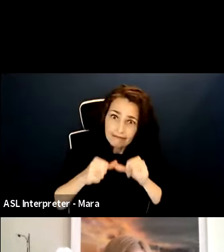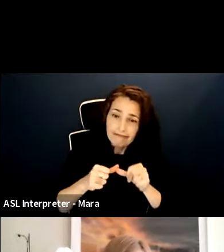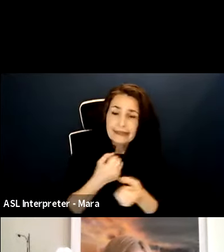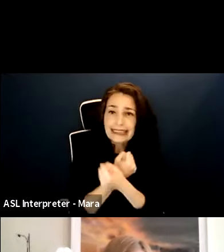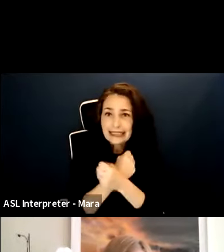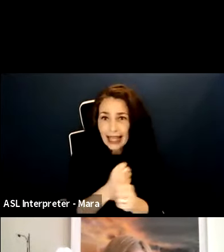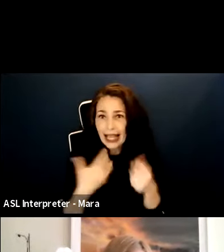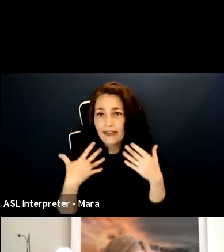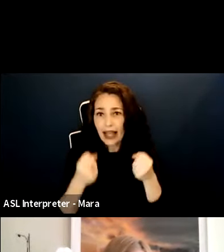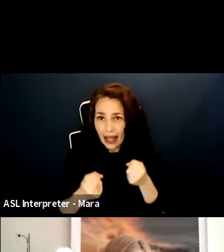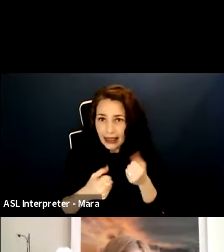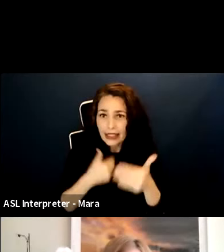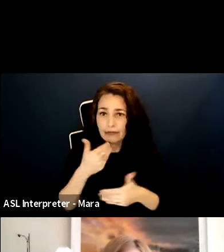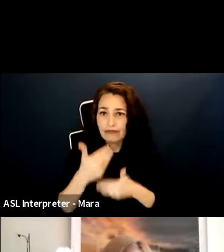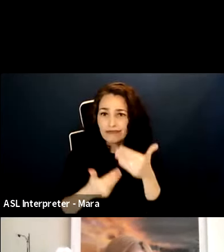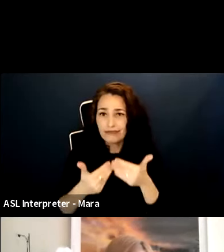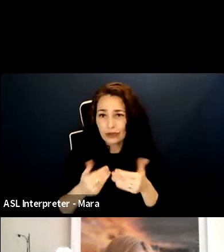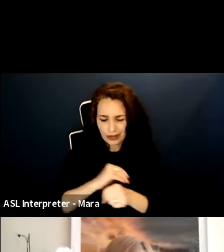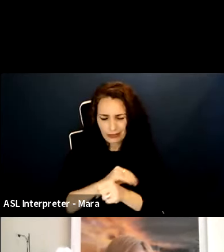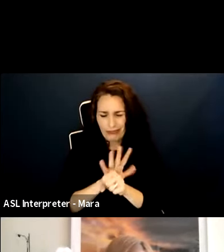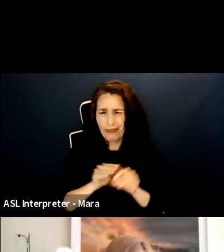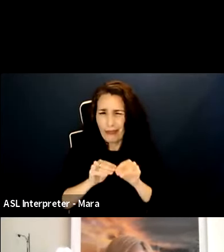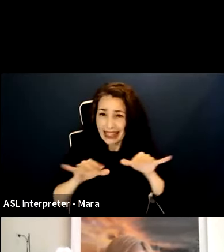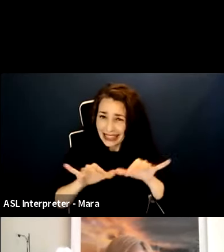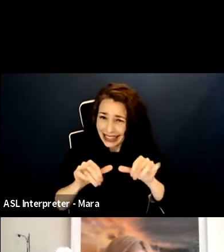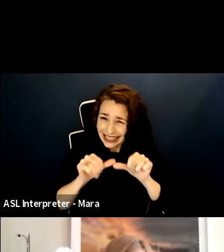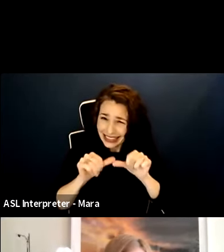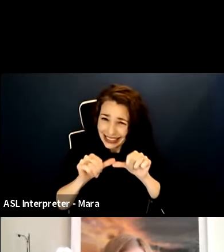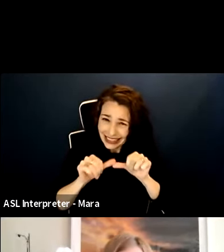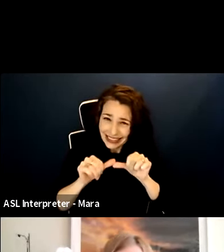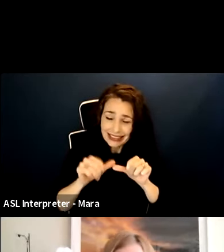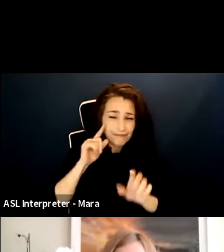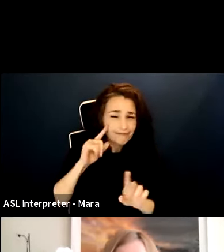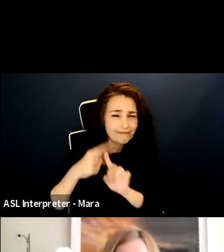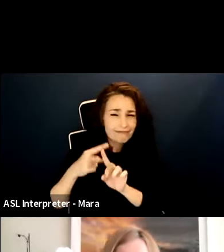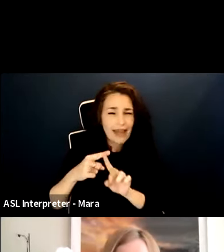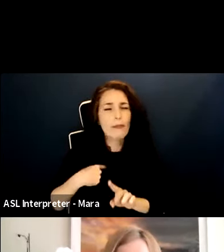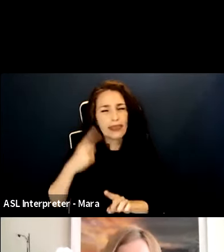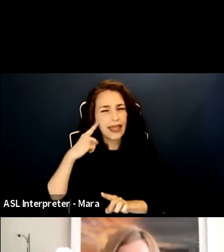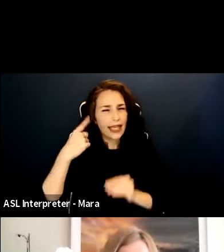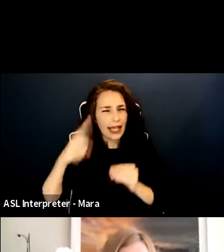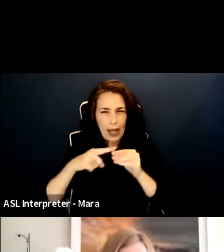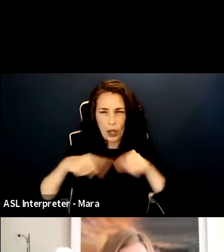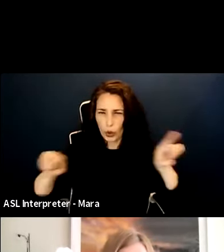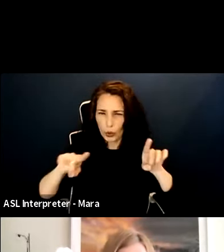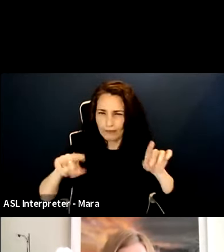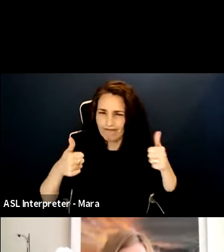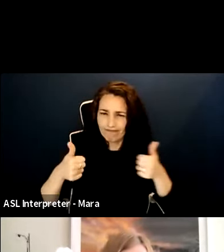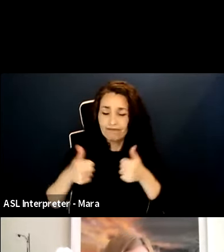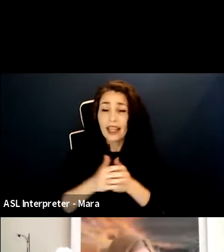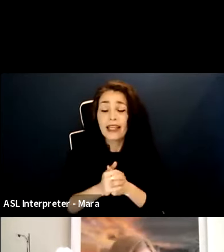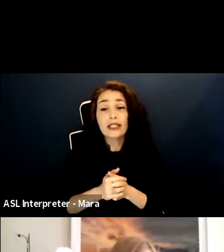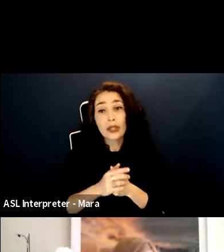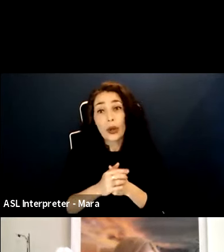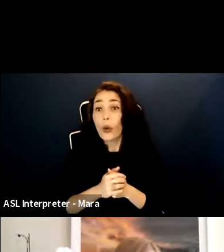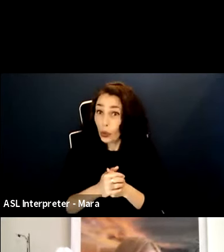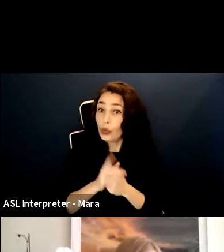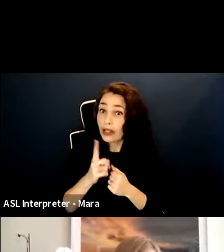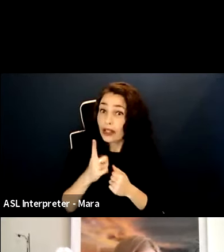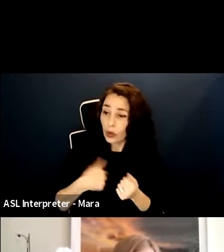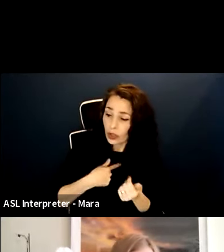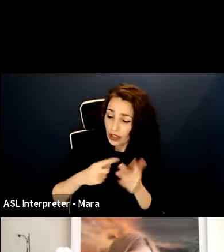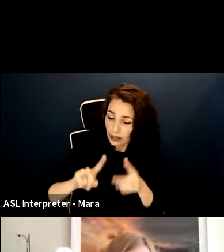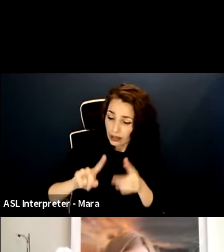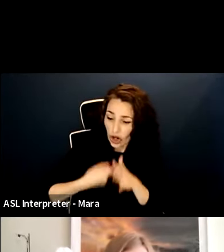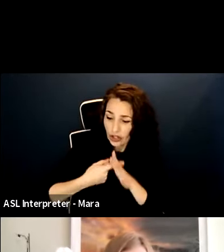We are moving through this pandemic, but just thinking about you. We have put together a very special discussion